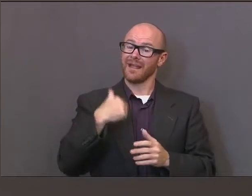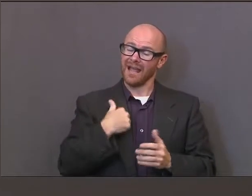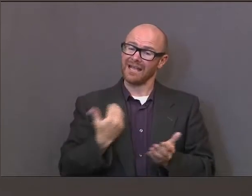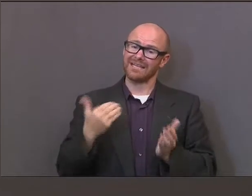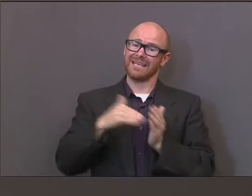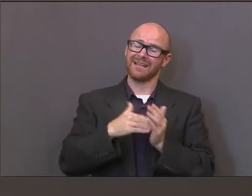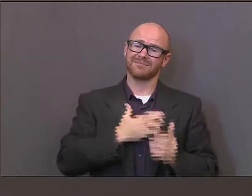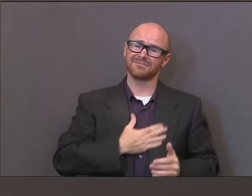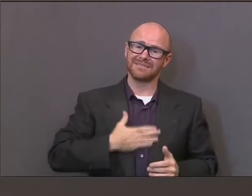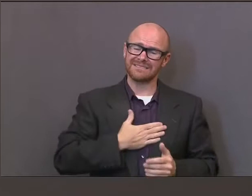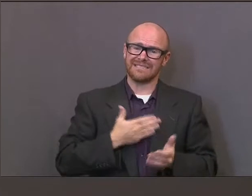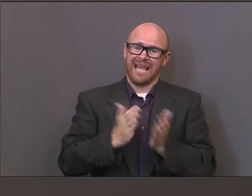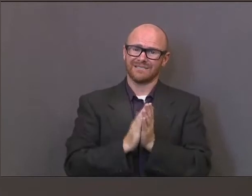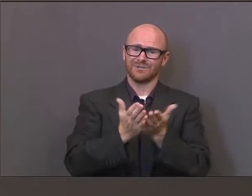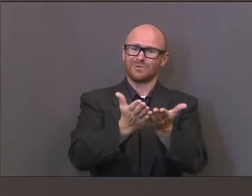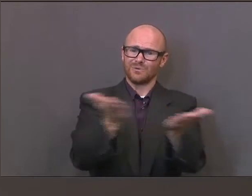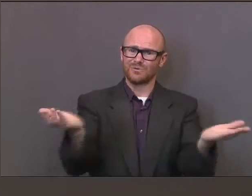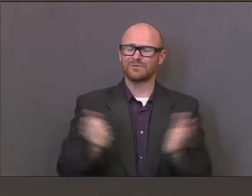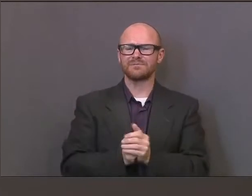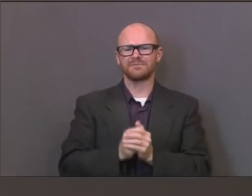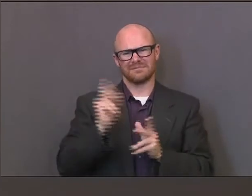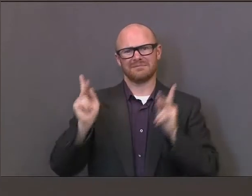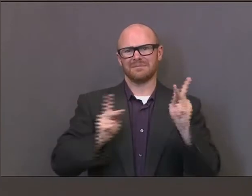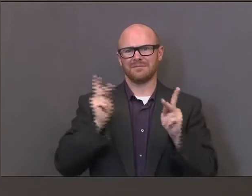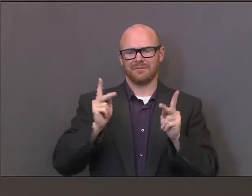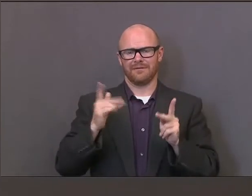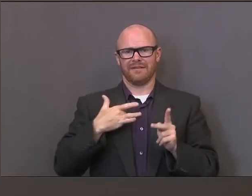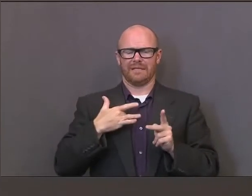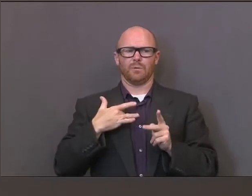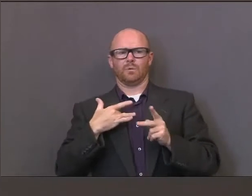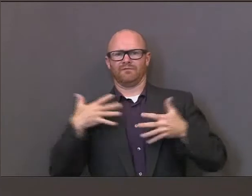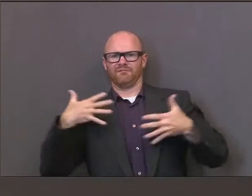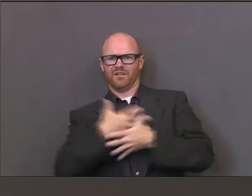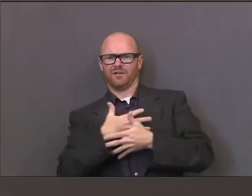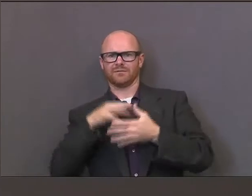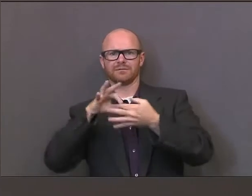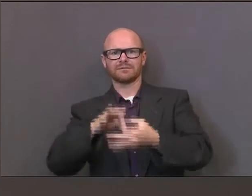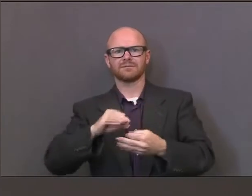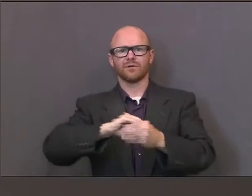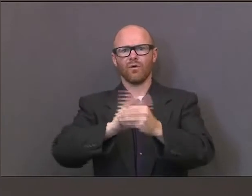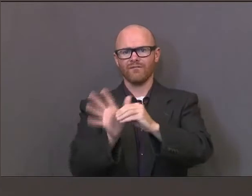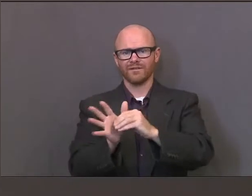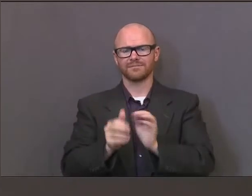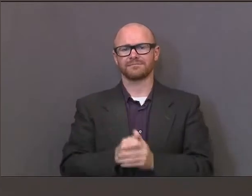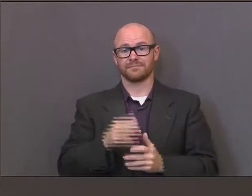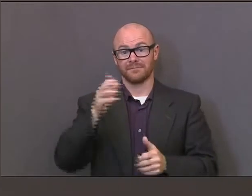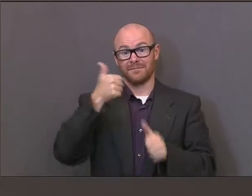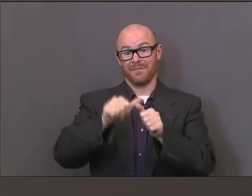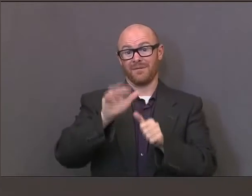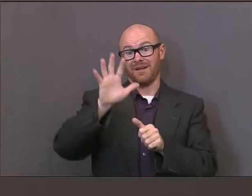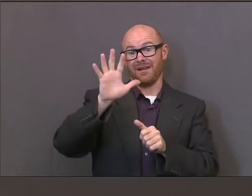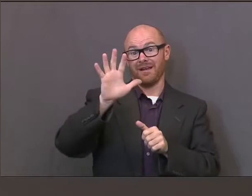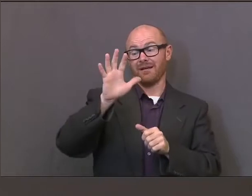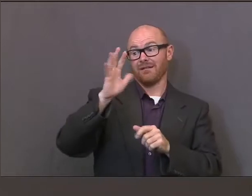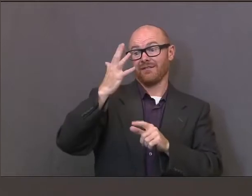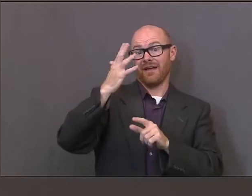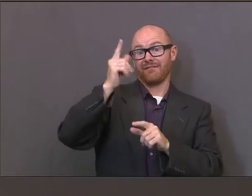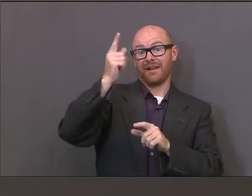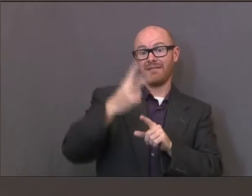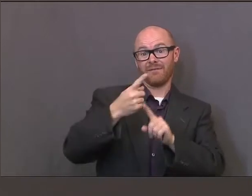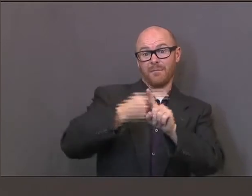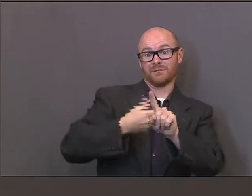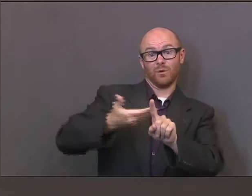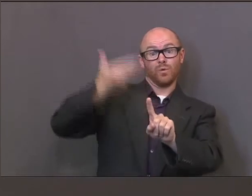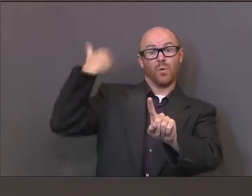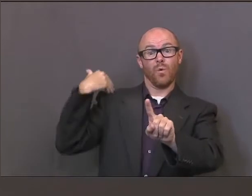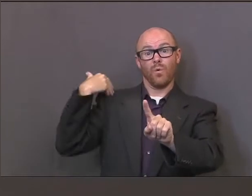there's a lot of uncertainty around the COVID-19. What we thought, you know, five and a half months ago and what we learned today and know today